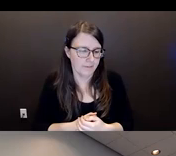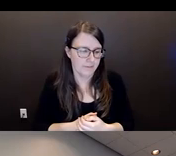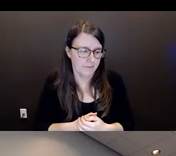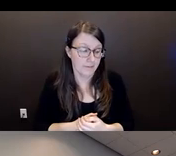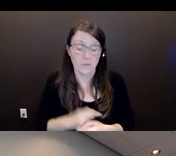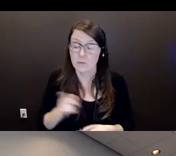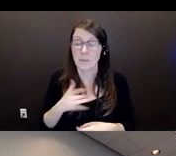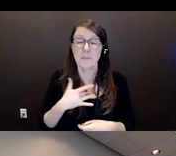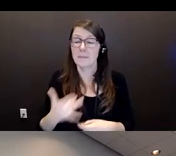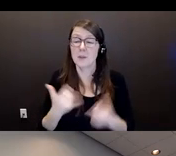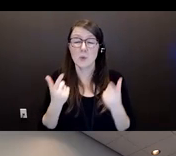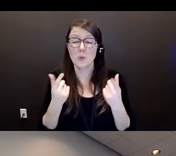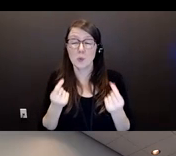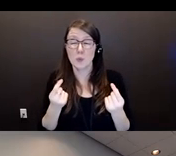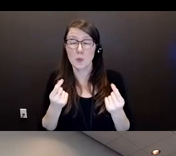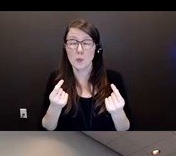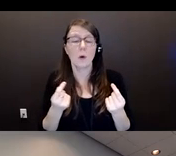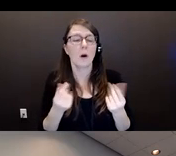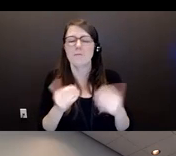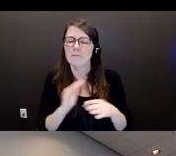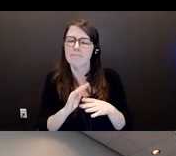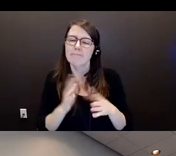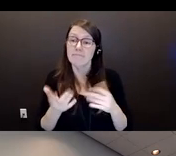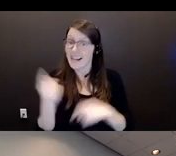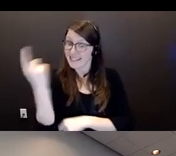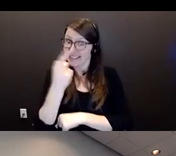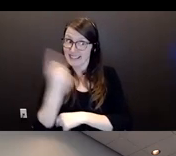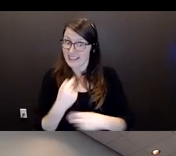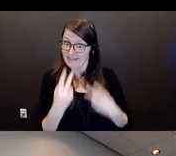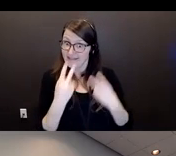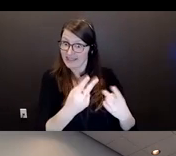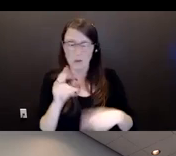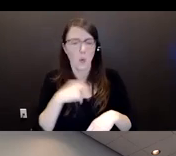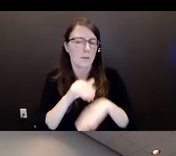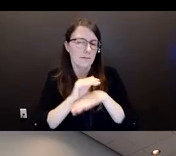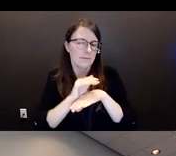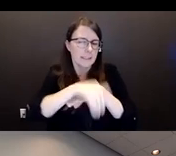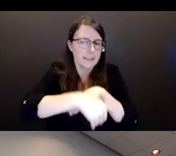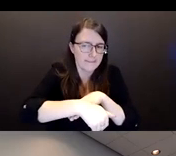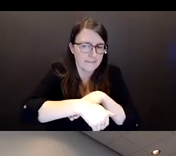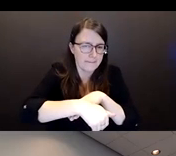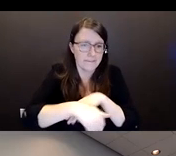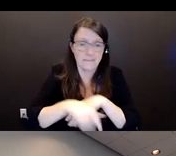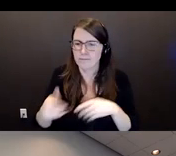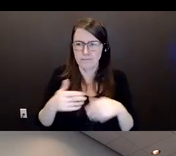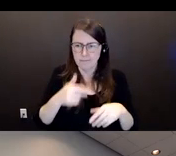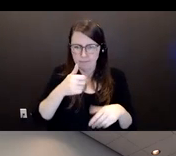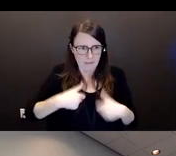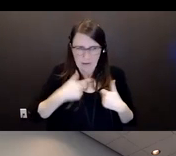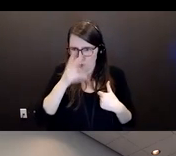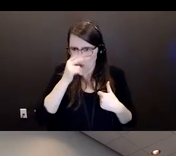was he would come later in the evening to visit her. Again, not living too far away from her.